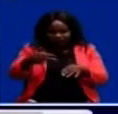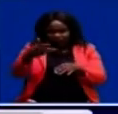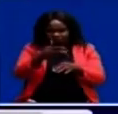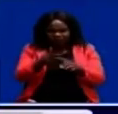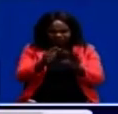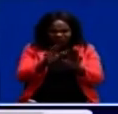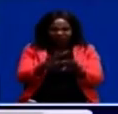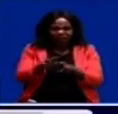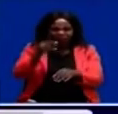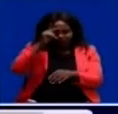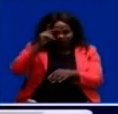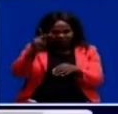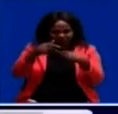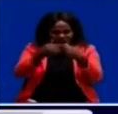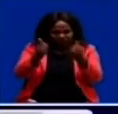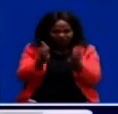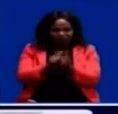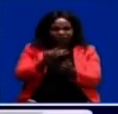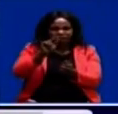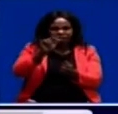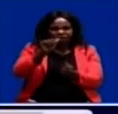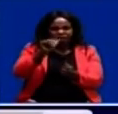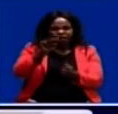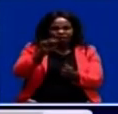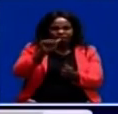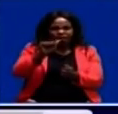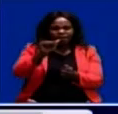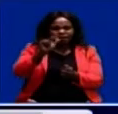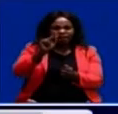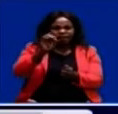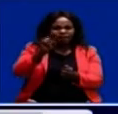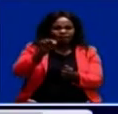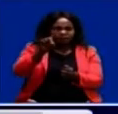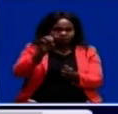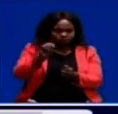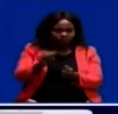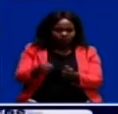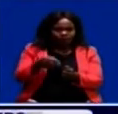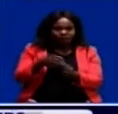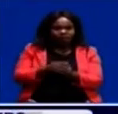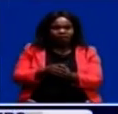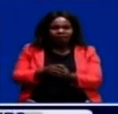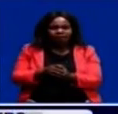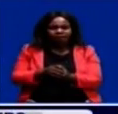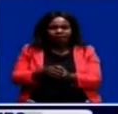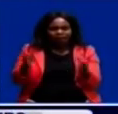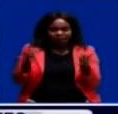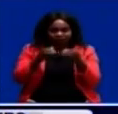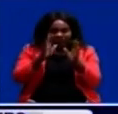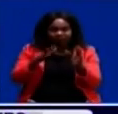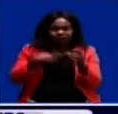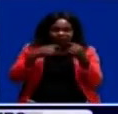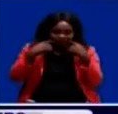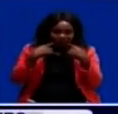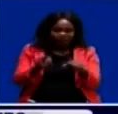Kitwe's Kamakonde area. Kamakonde World Councilor Elijah Simokoko has confirmed the development to ZNBC News in